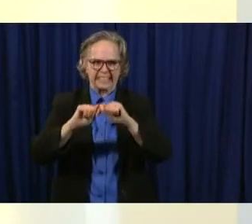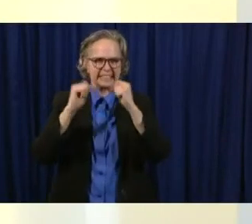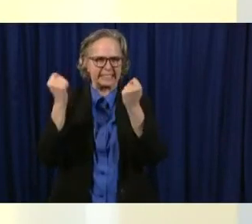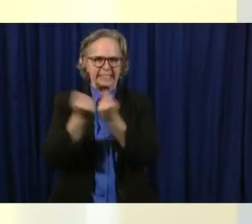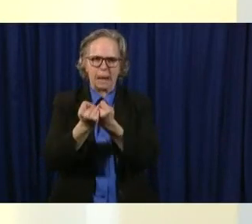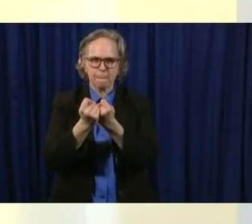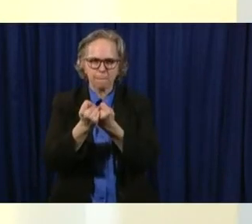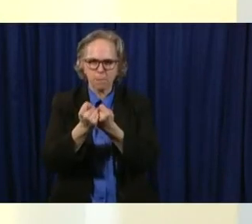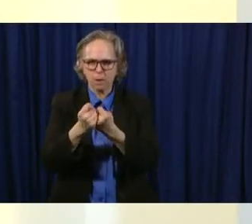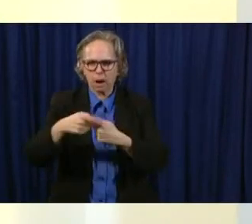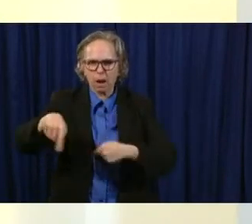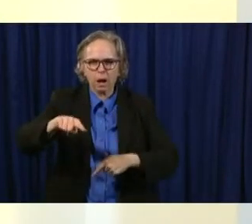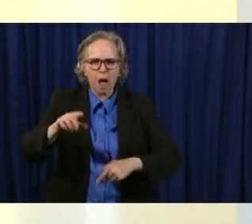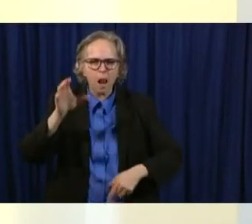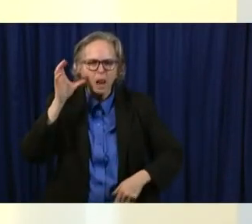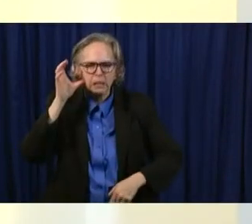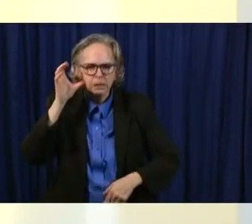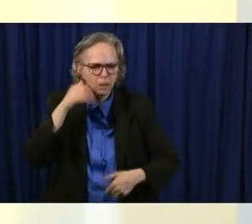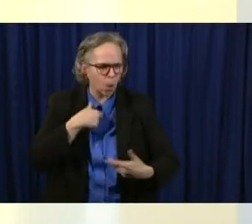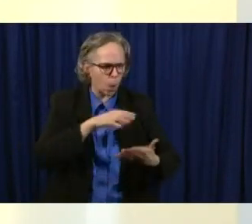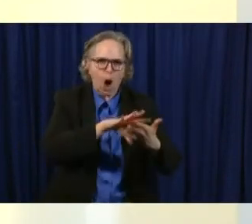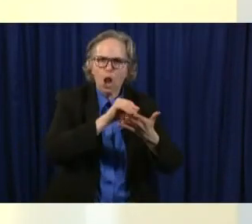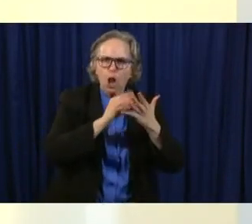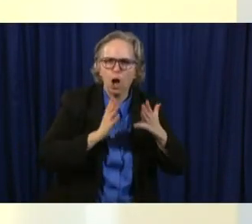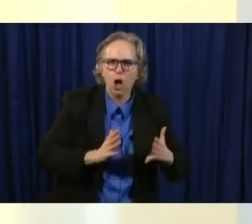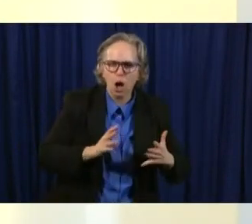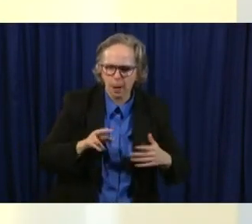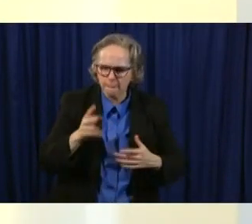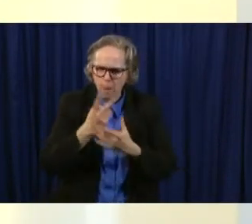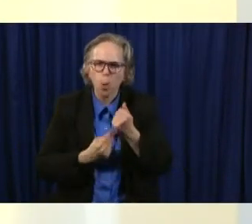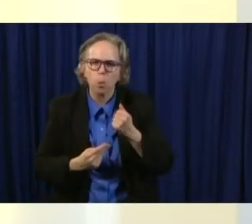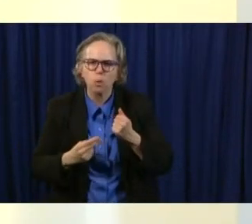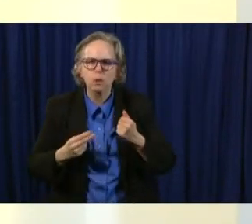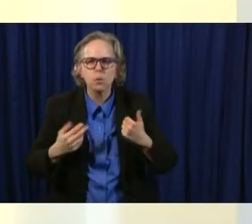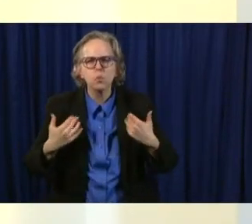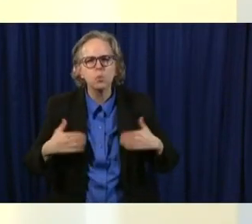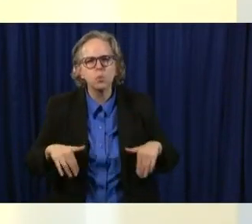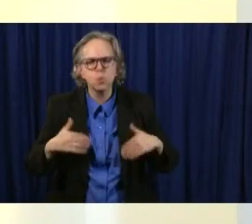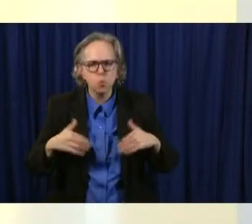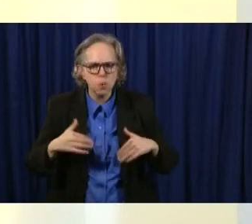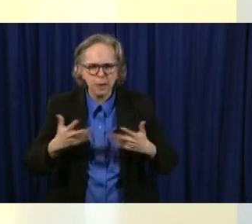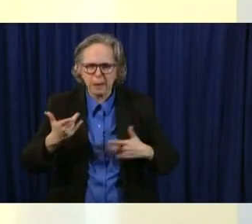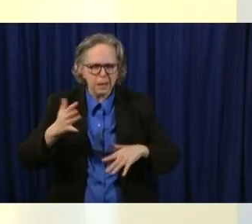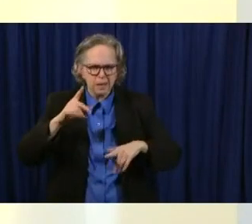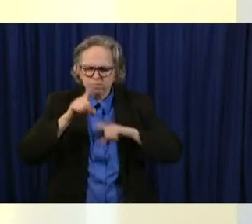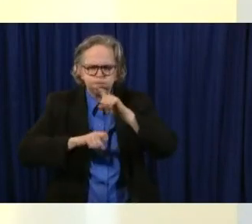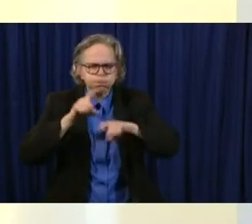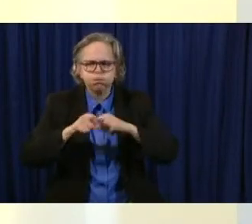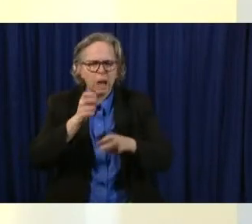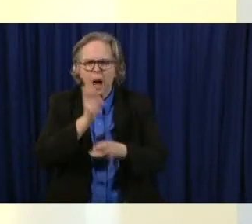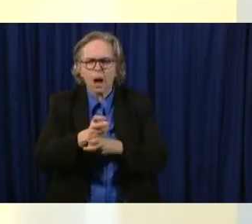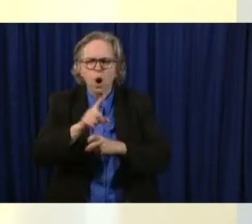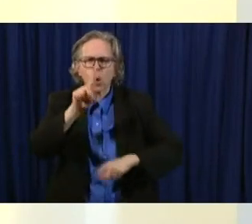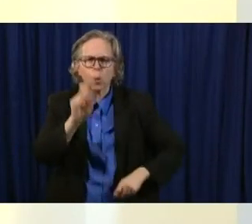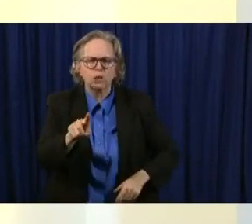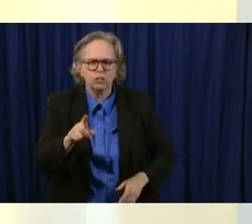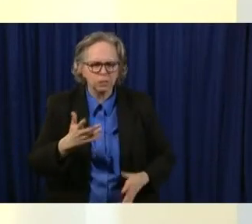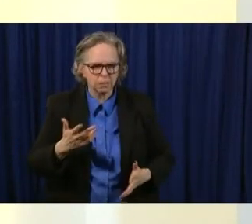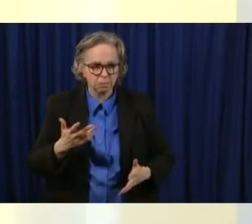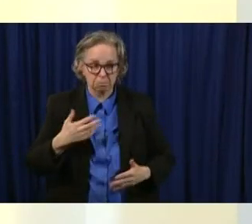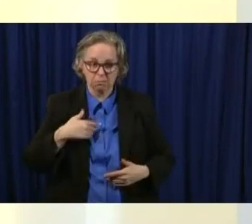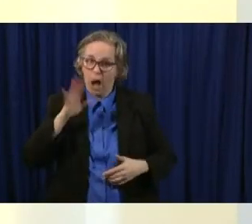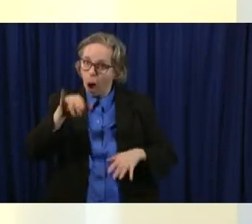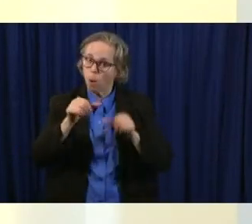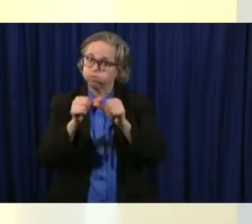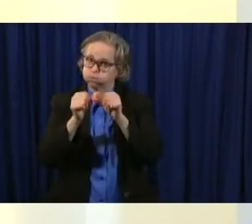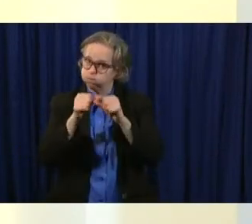they're learners. And at every step of the way, we ask hard questions and, and that will go on, that will never stop in this